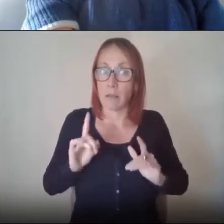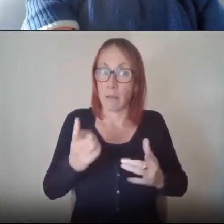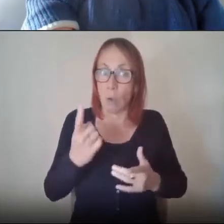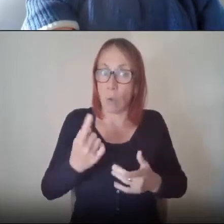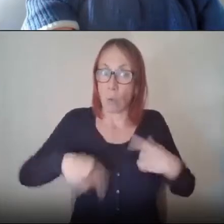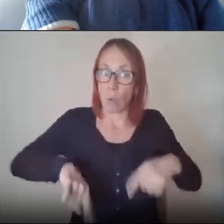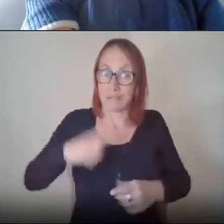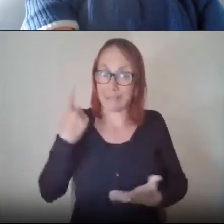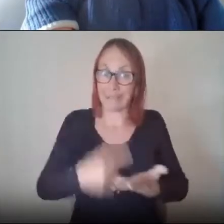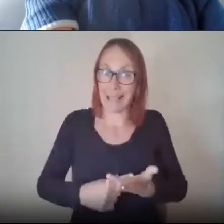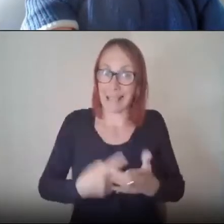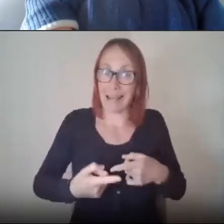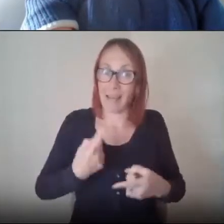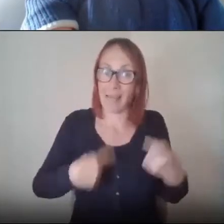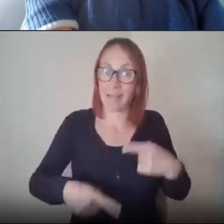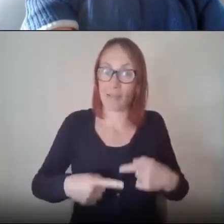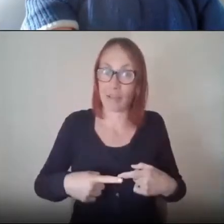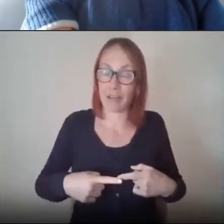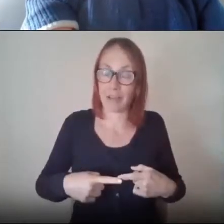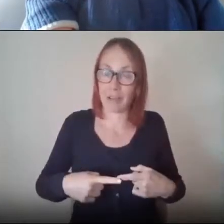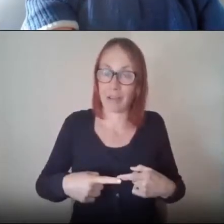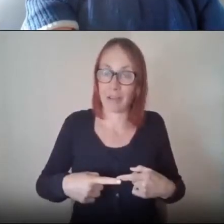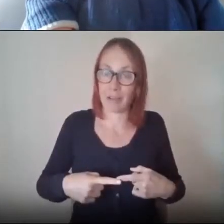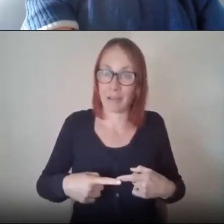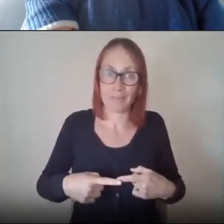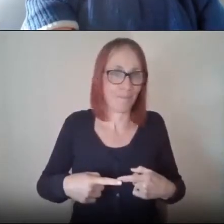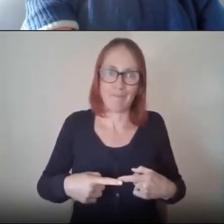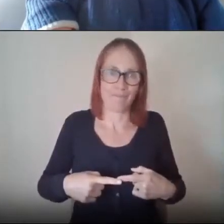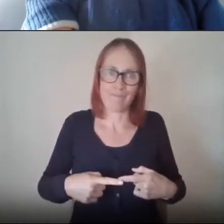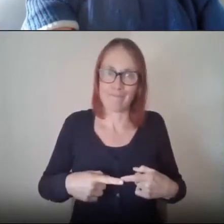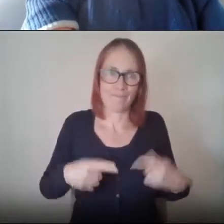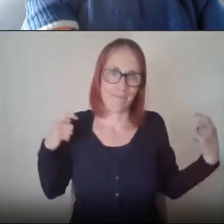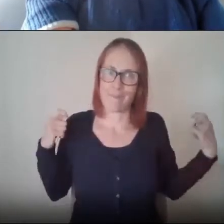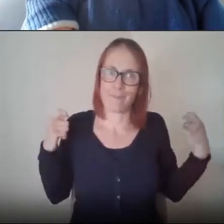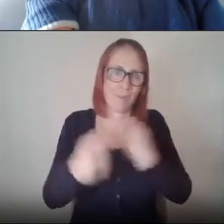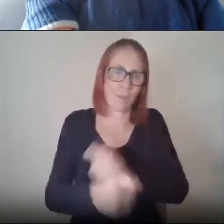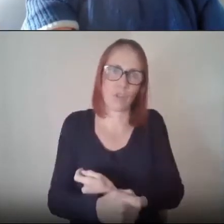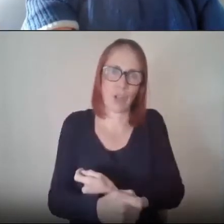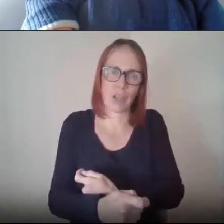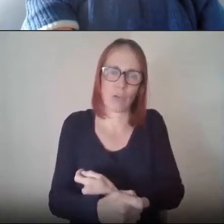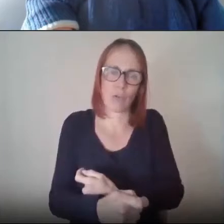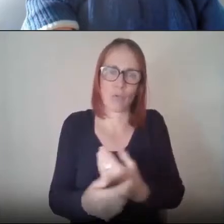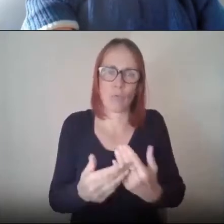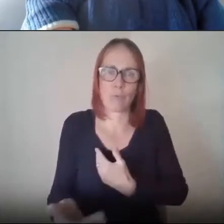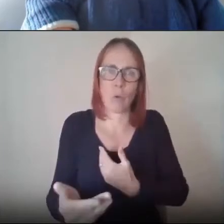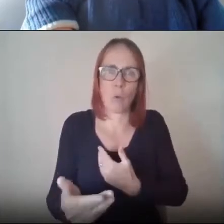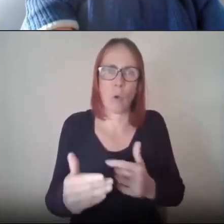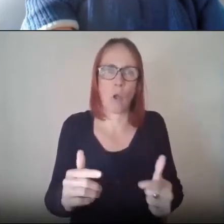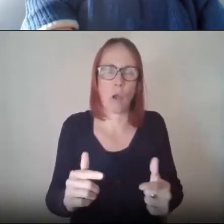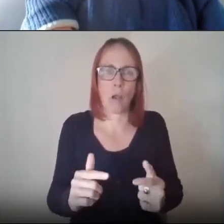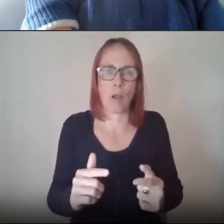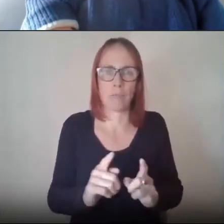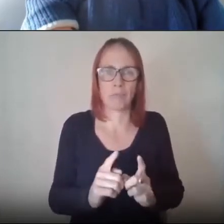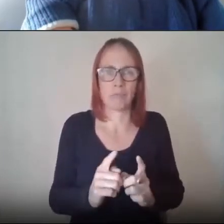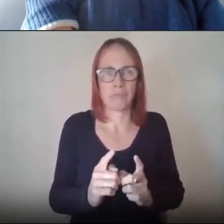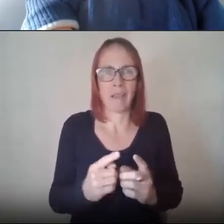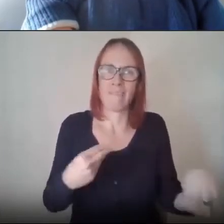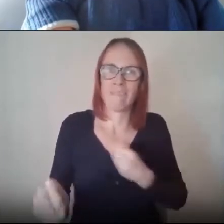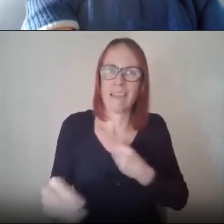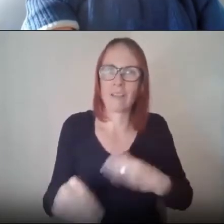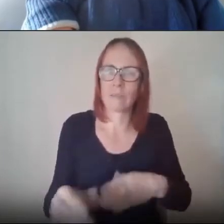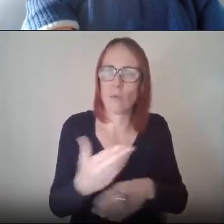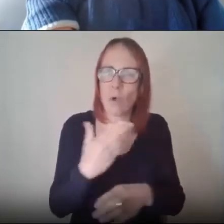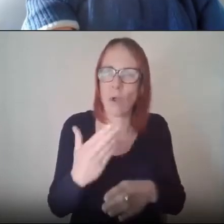strategically as a board about a year ago to move to more remote working and more flexible working and